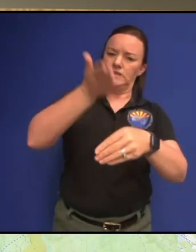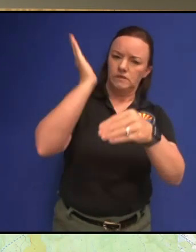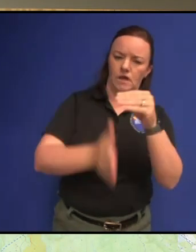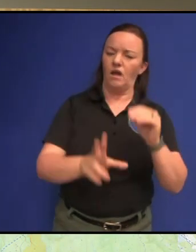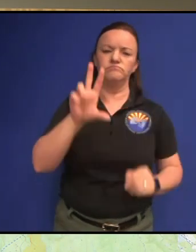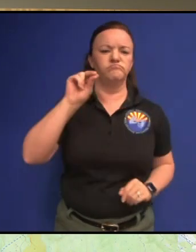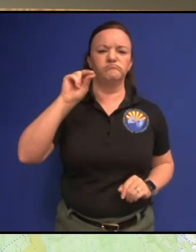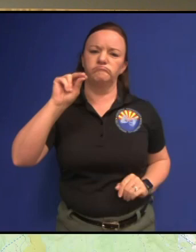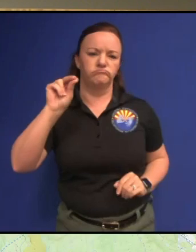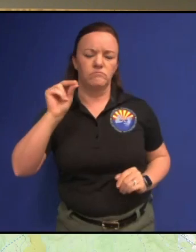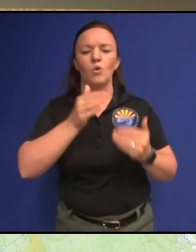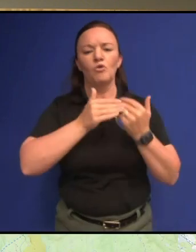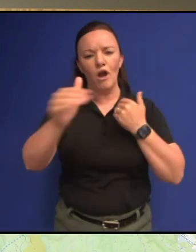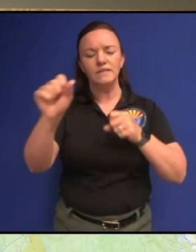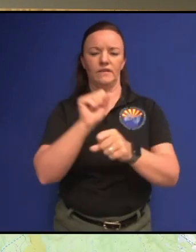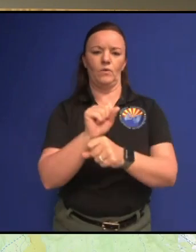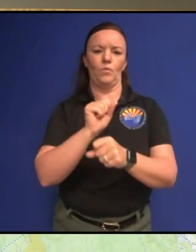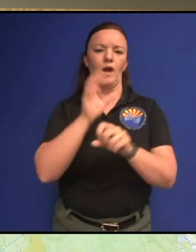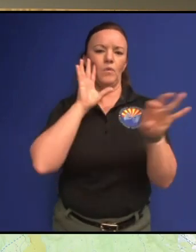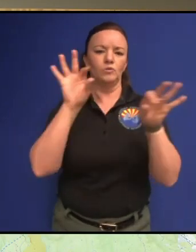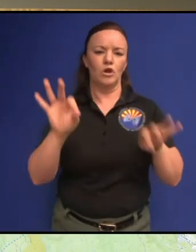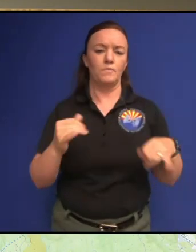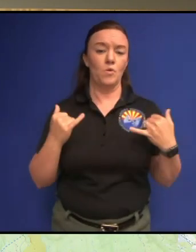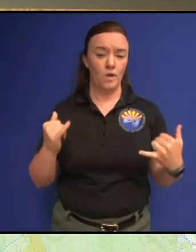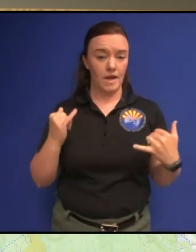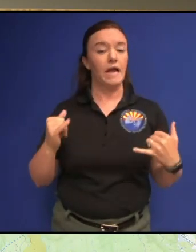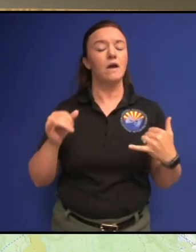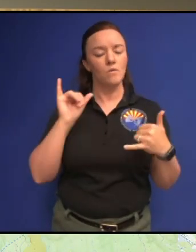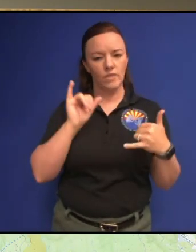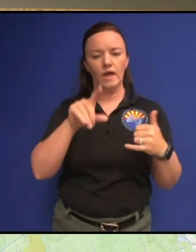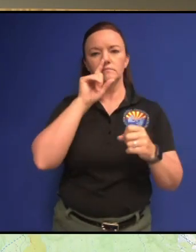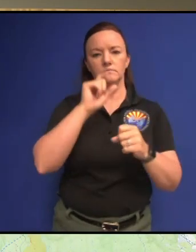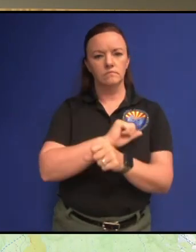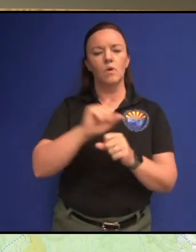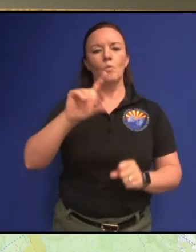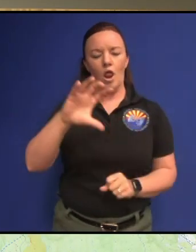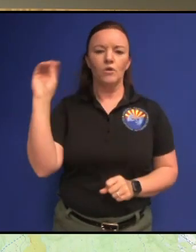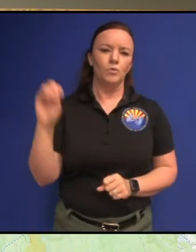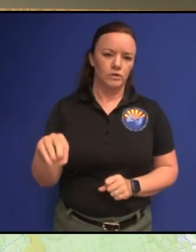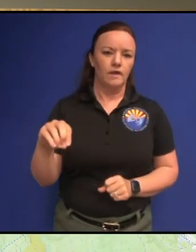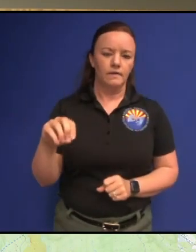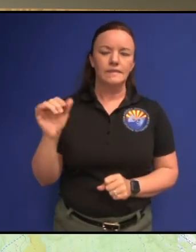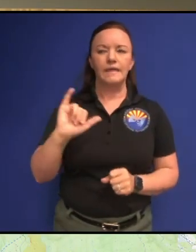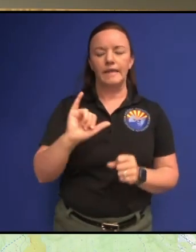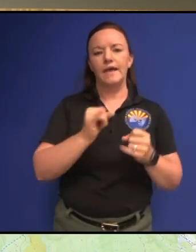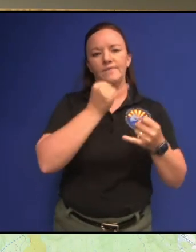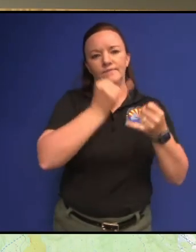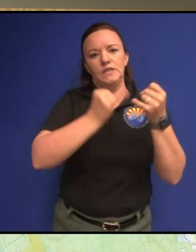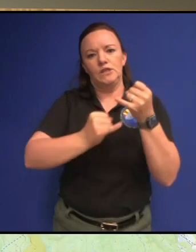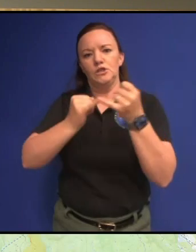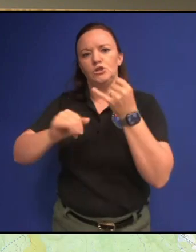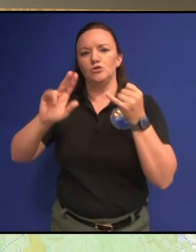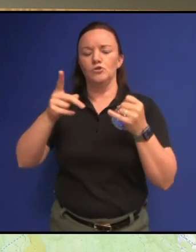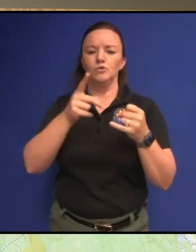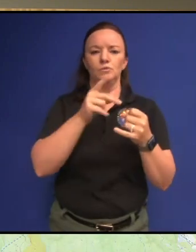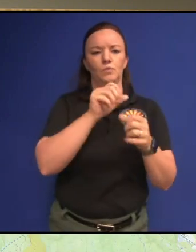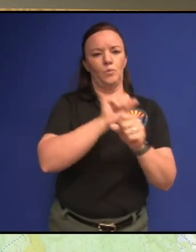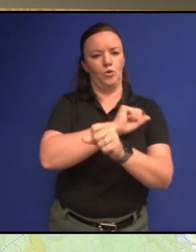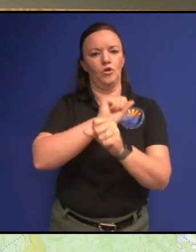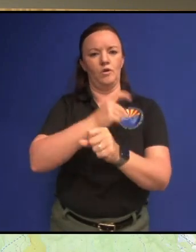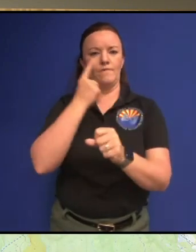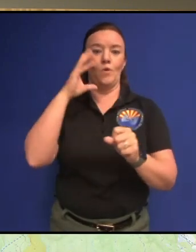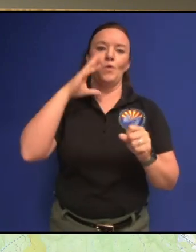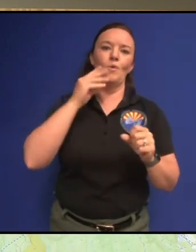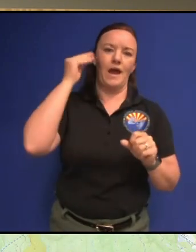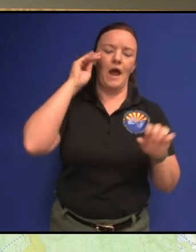is what gets us to that hundred percent it's that getting your cabinets it's that finished carpentry kind of stuff so we'll start down